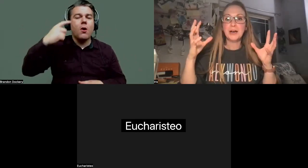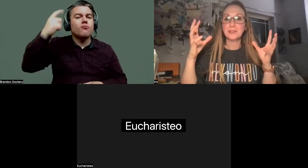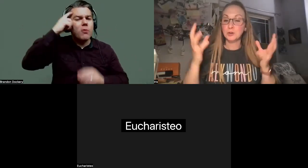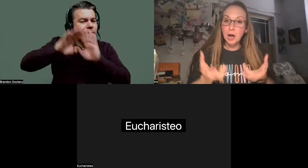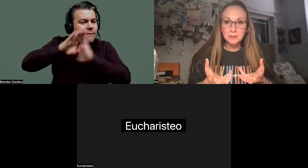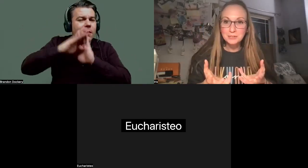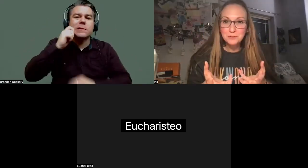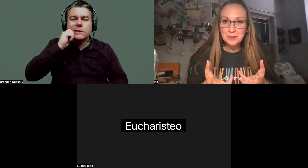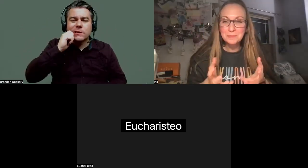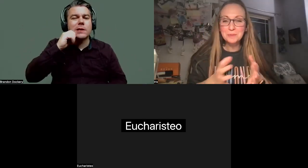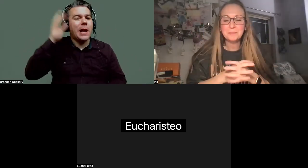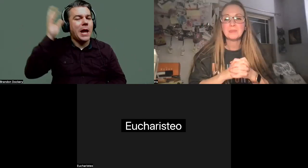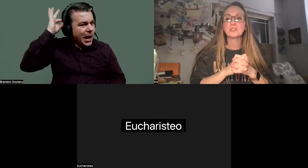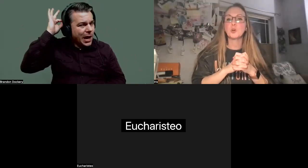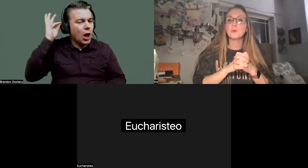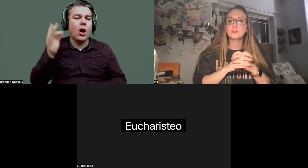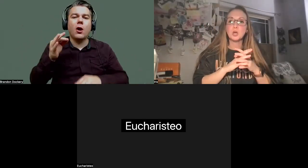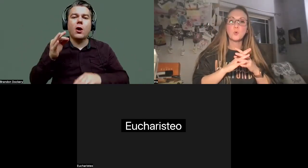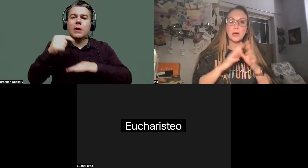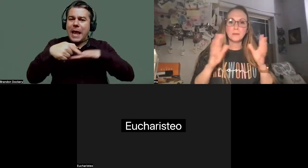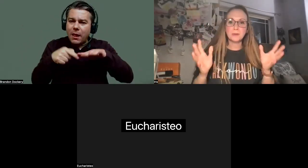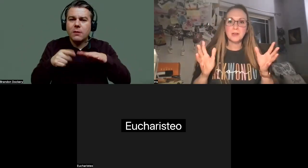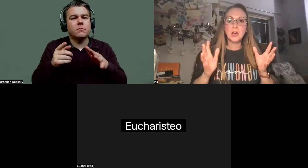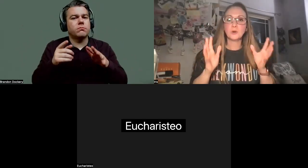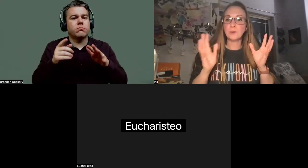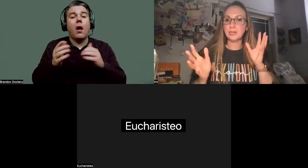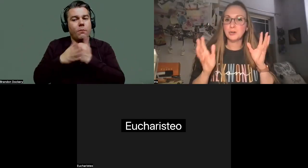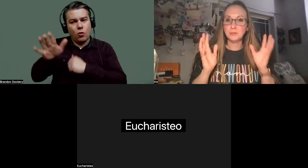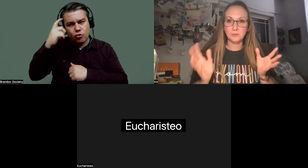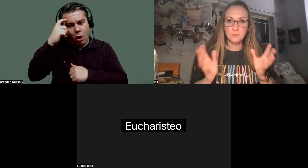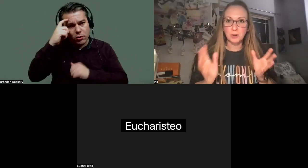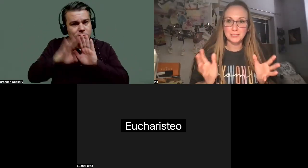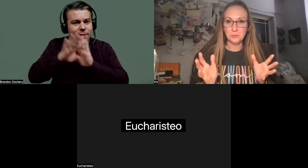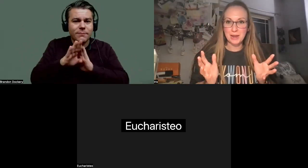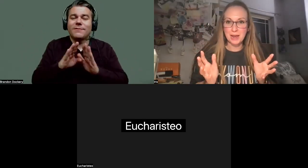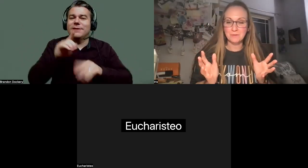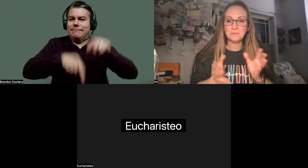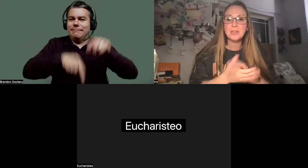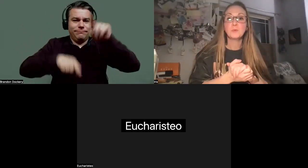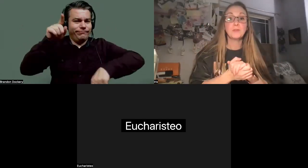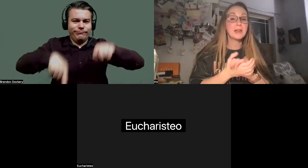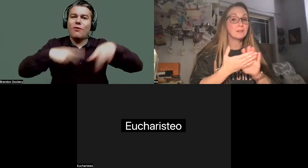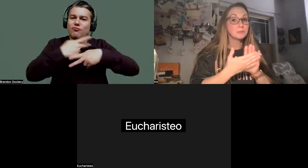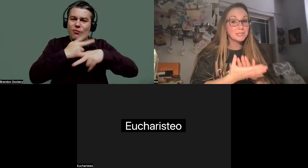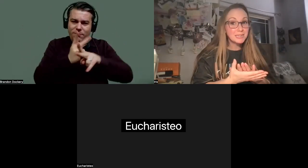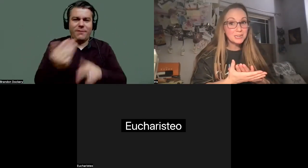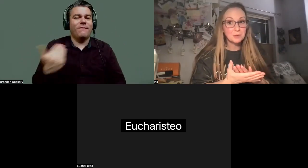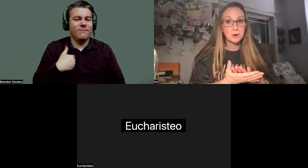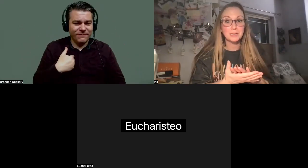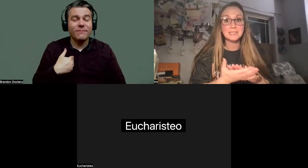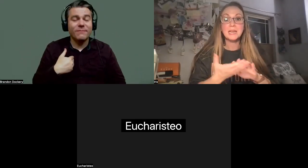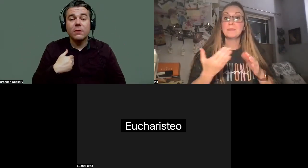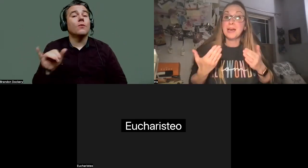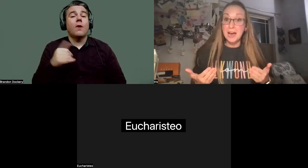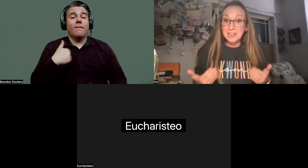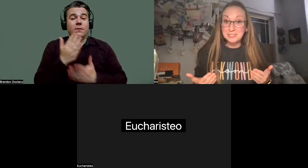helps their cognitive development. So there's quite a bit, a range of different products that we have. We even have some skincare